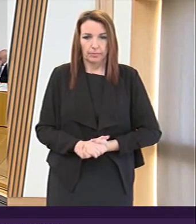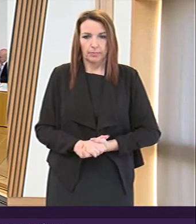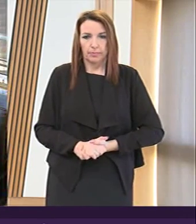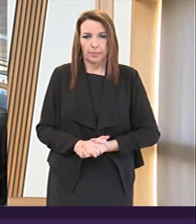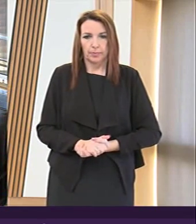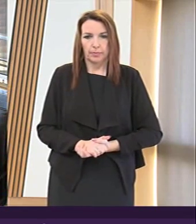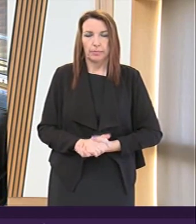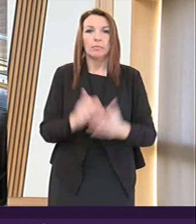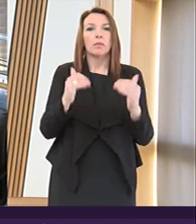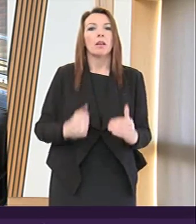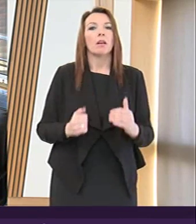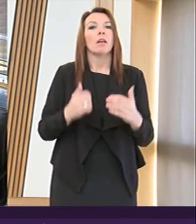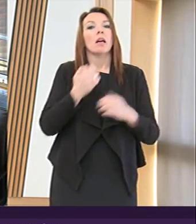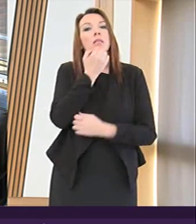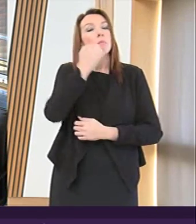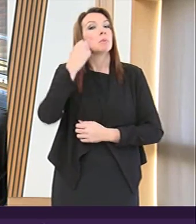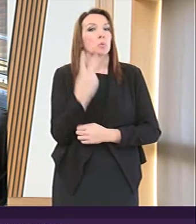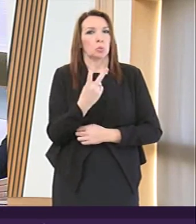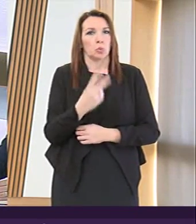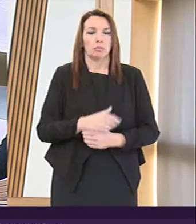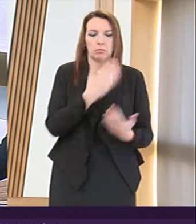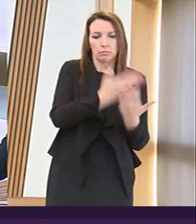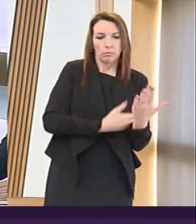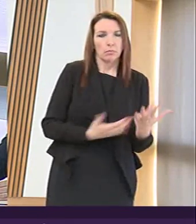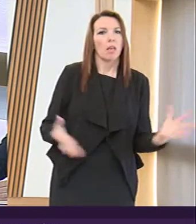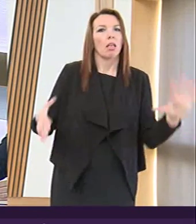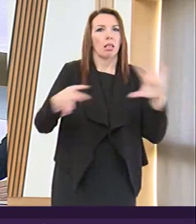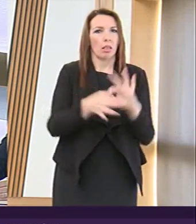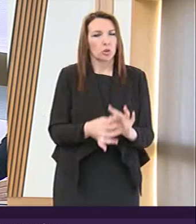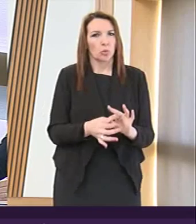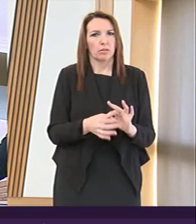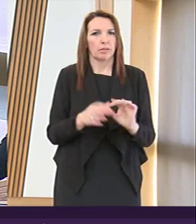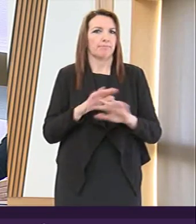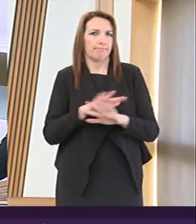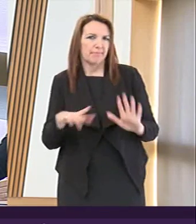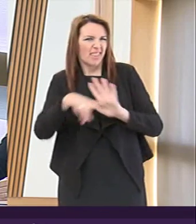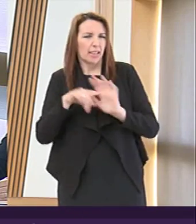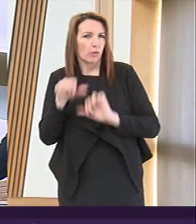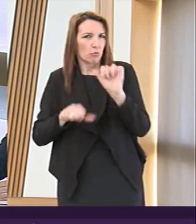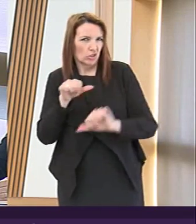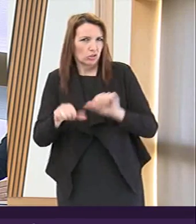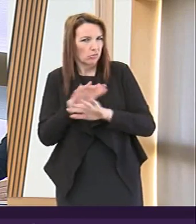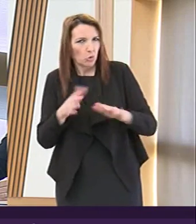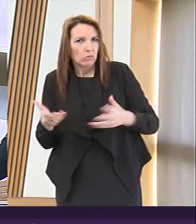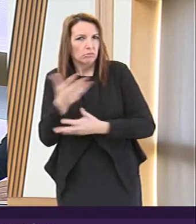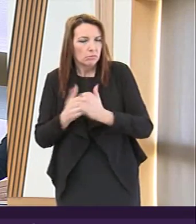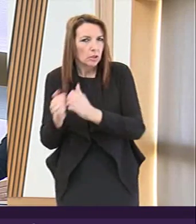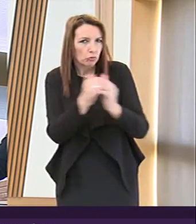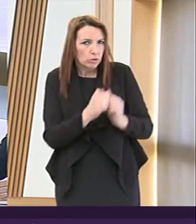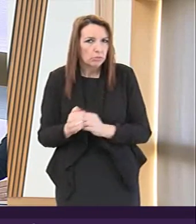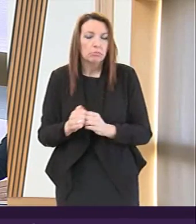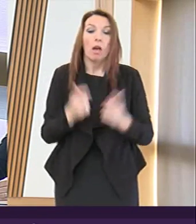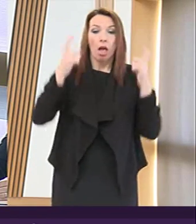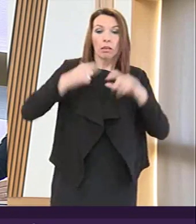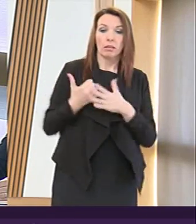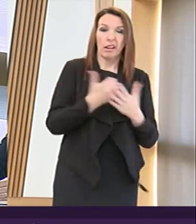Agenda Item 2 Instruments Subject to Negative Procedure No points have been raised by our